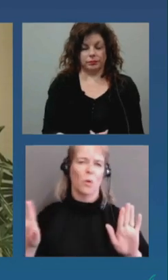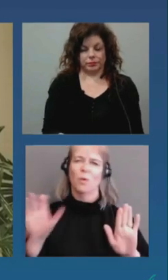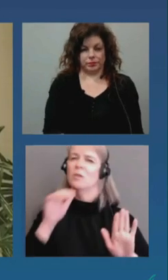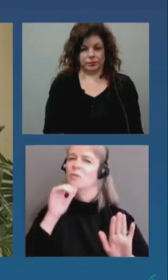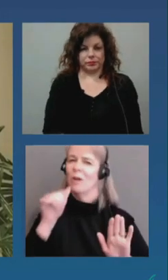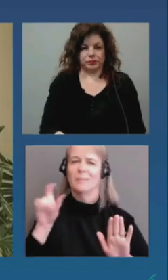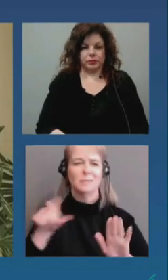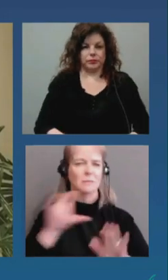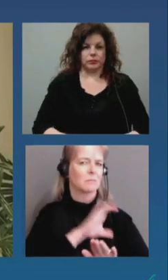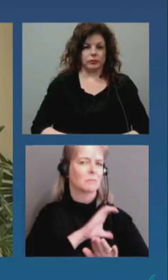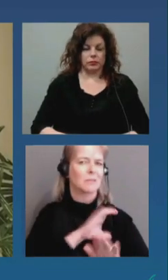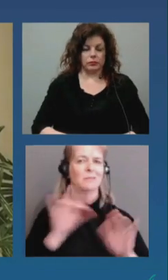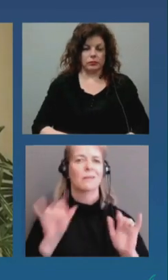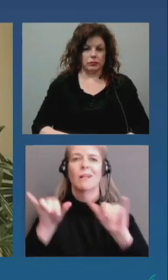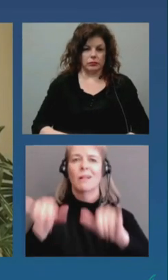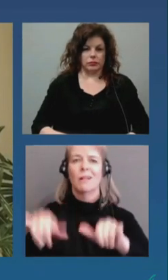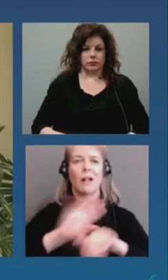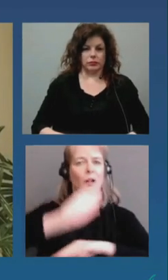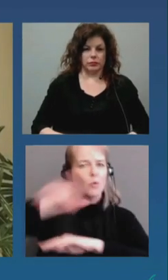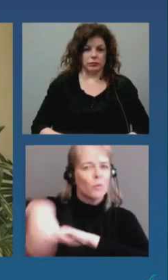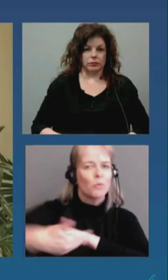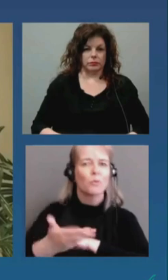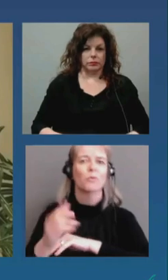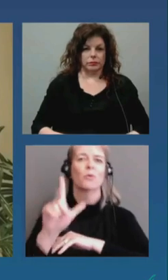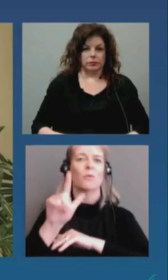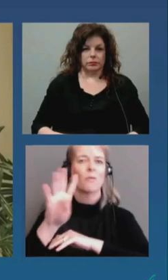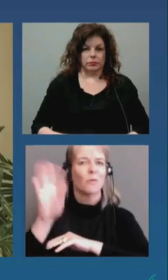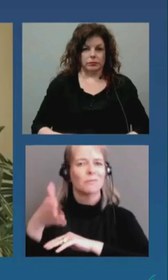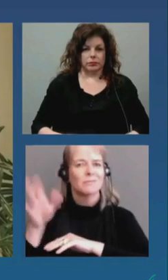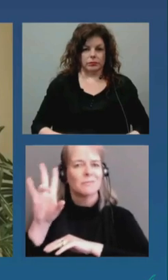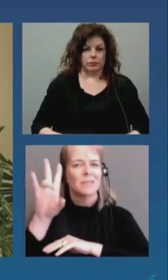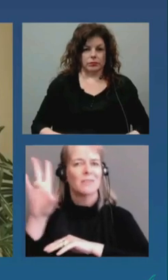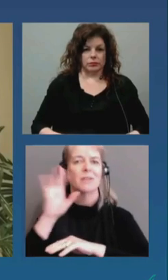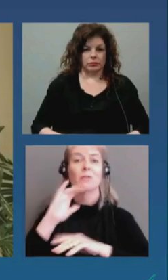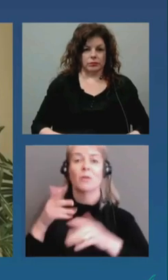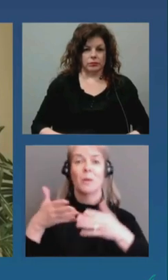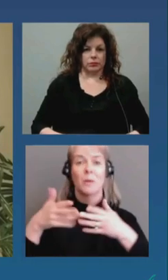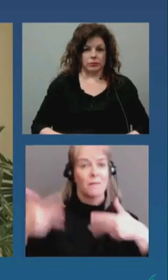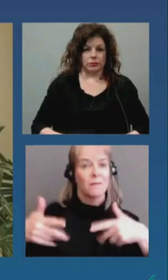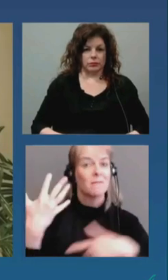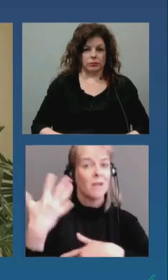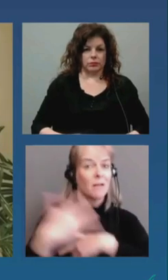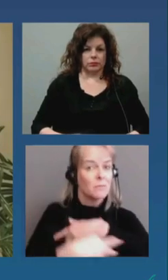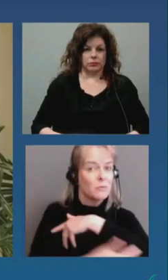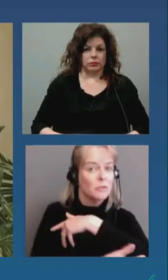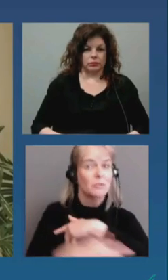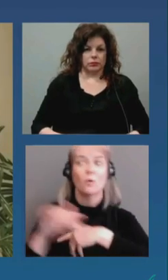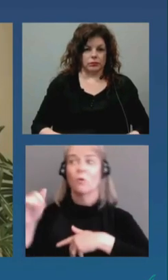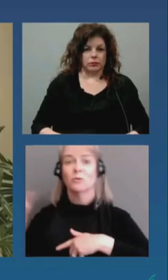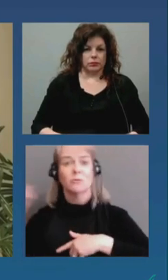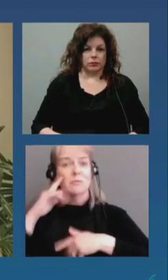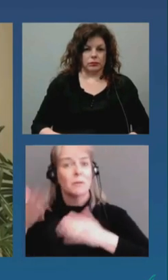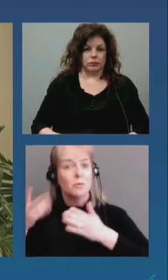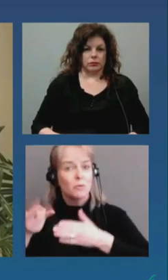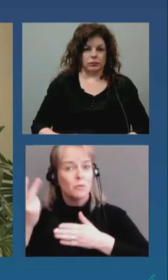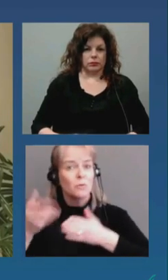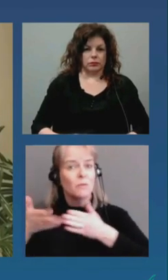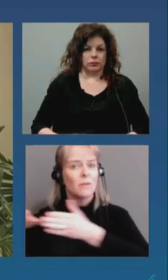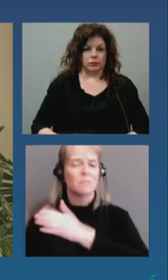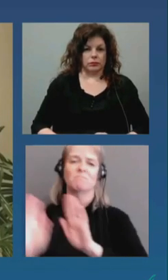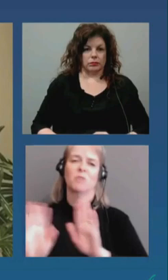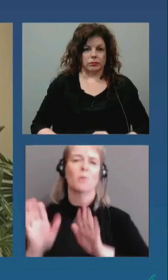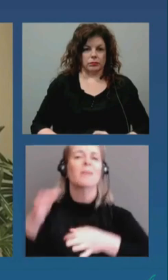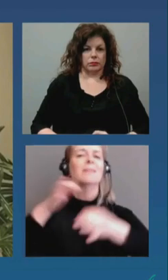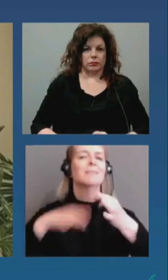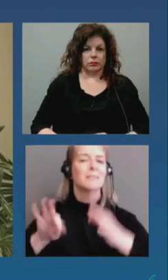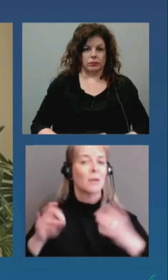the five inter-provincial bridges, as well as the two ferries. The OPS will instead deploy officers on a rotating schedule of checkpoints moving throughout